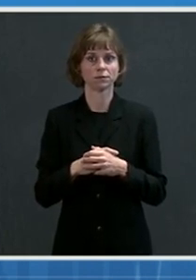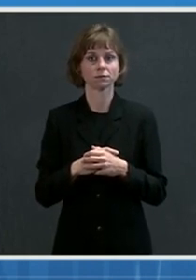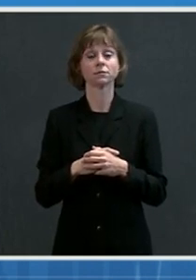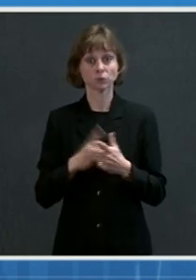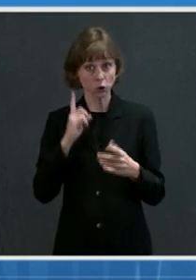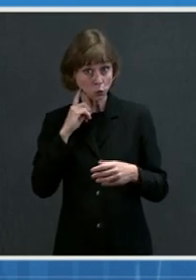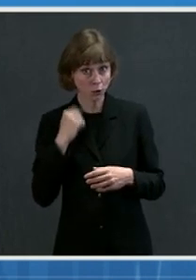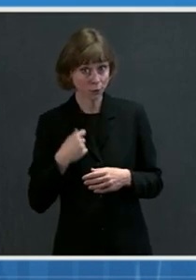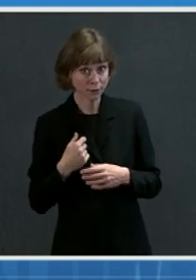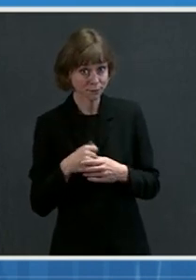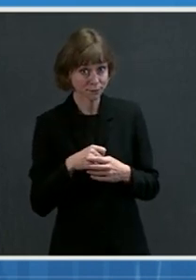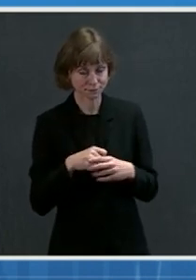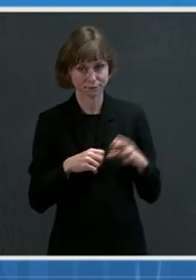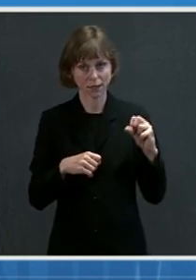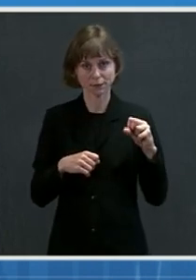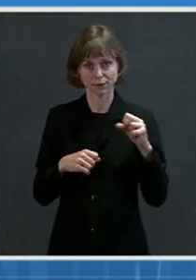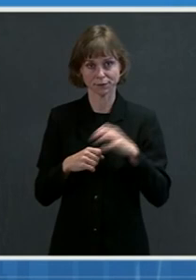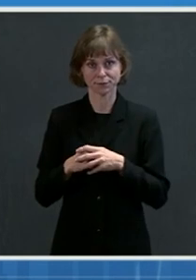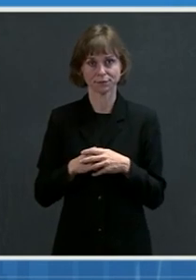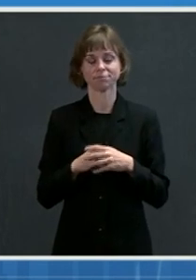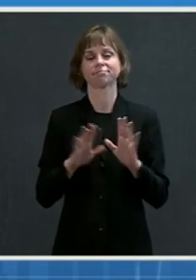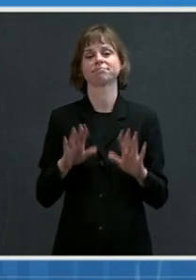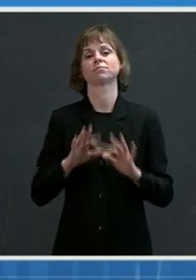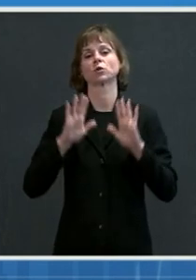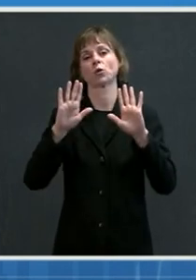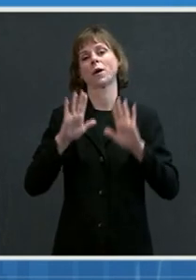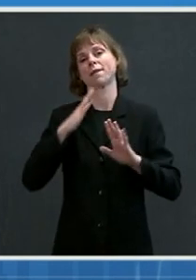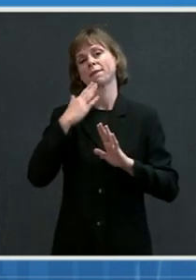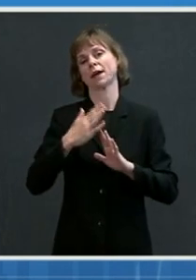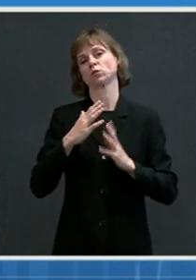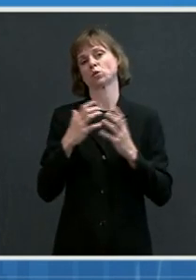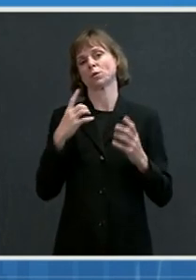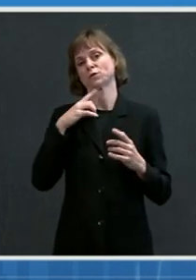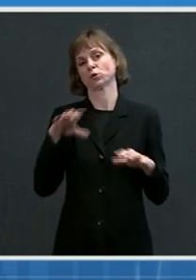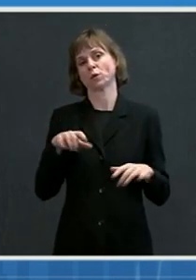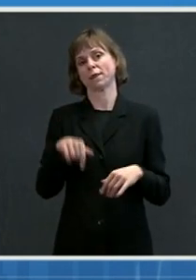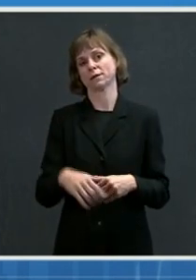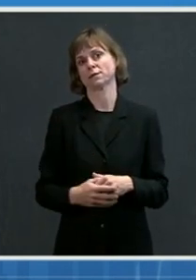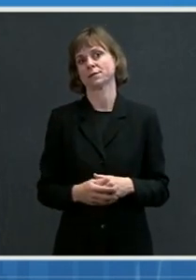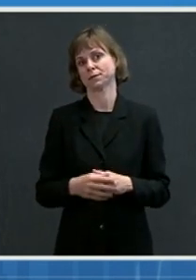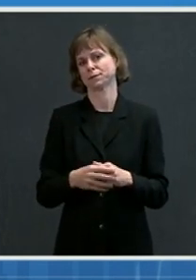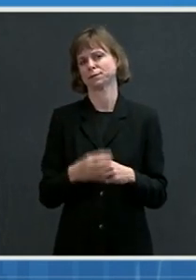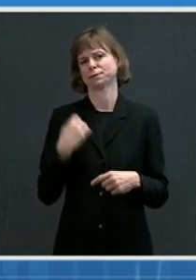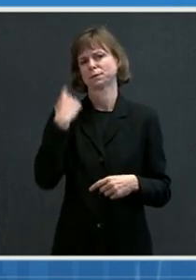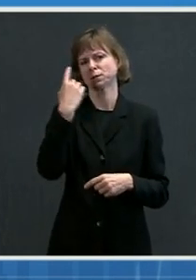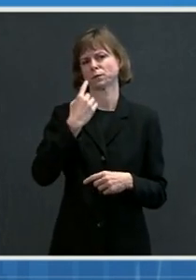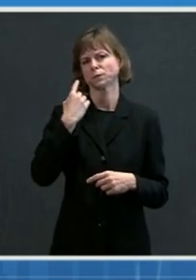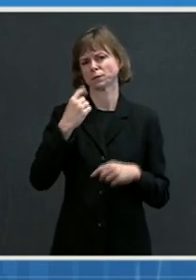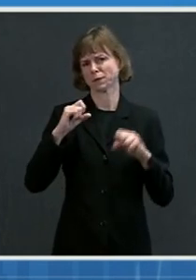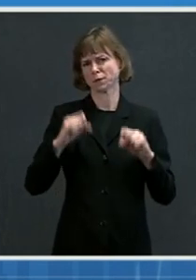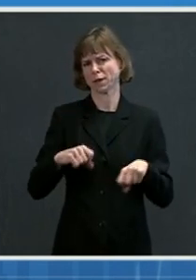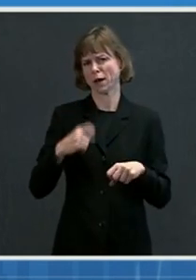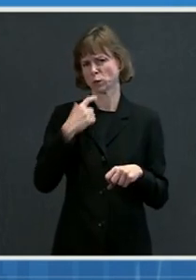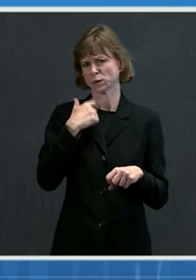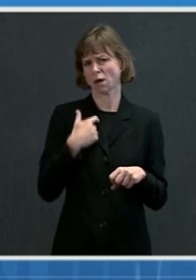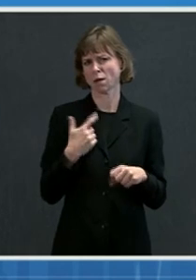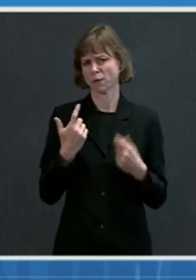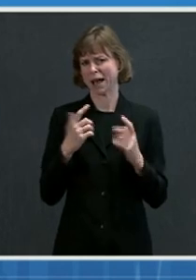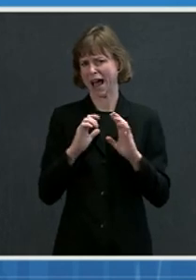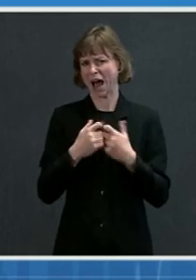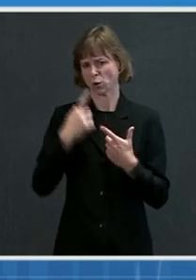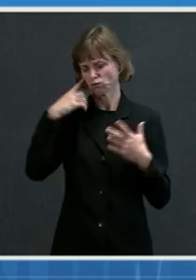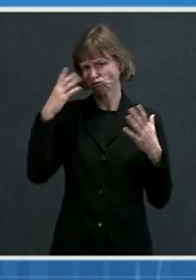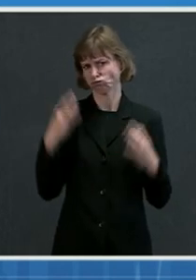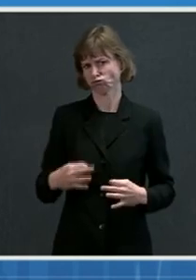you hear me? Mr. Yes. Great. Thanks so much for doing this. I'm wondering if you can tell me how you came to the conclusion